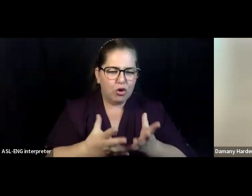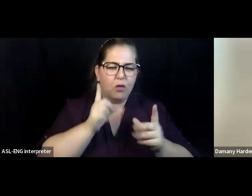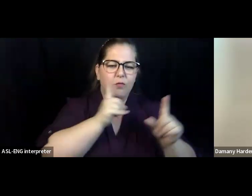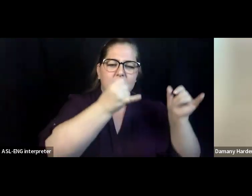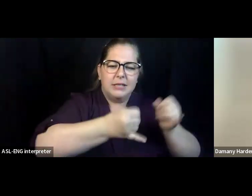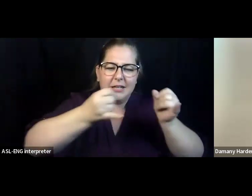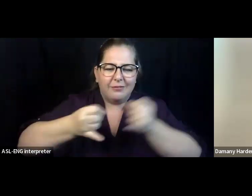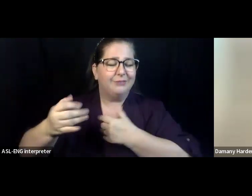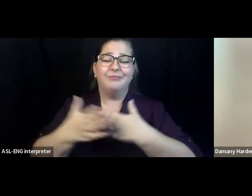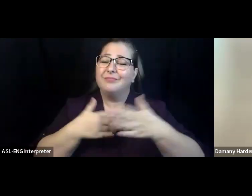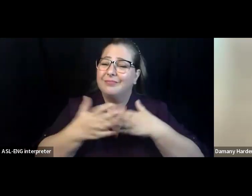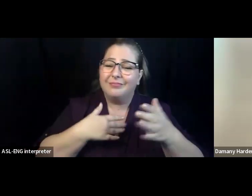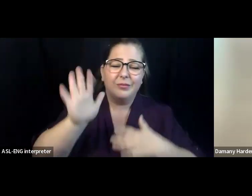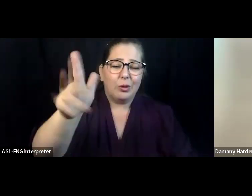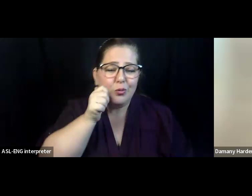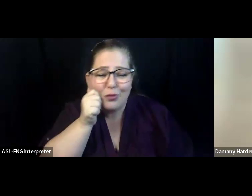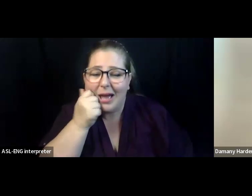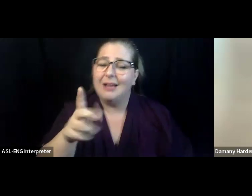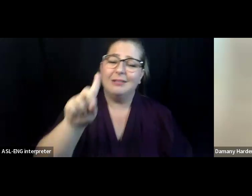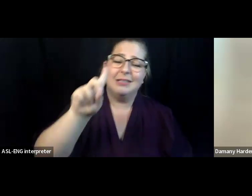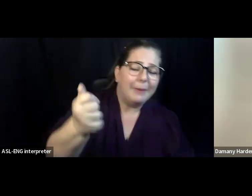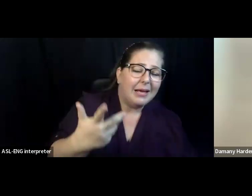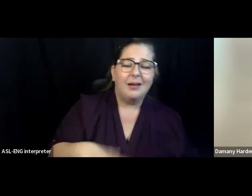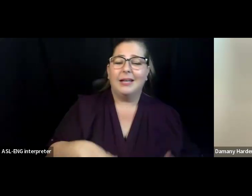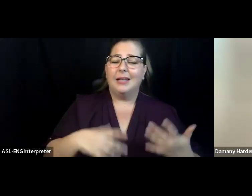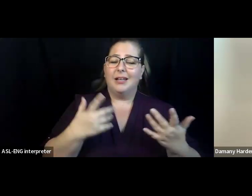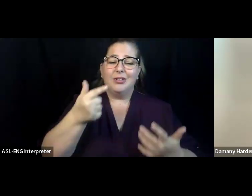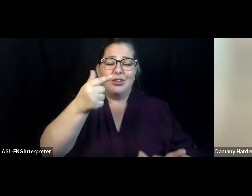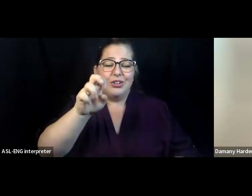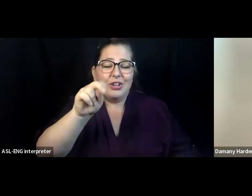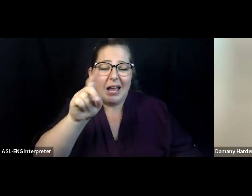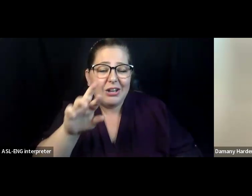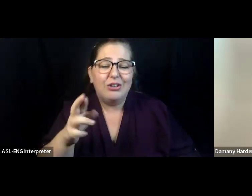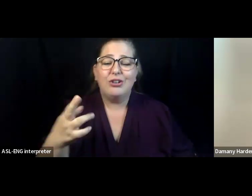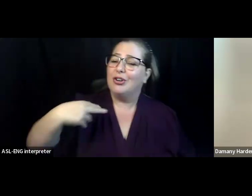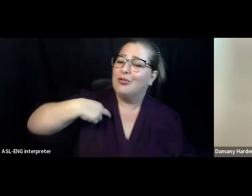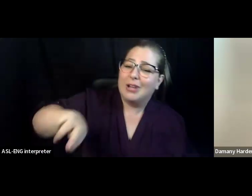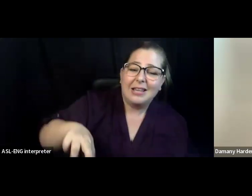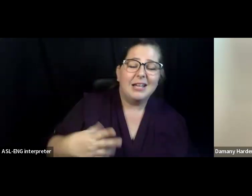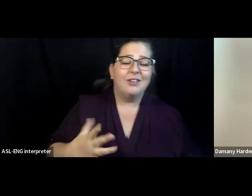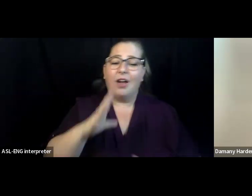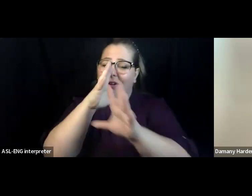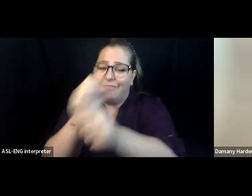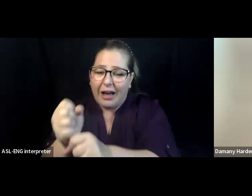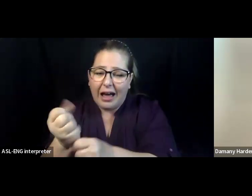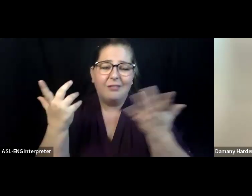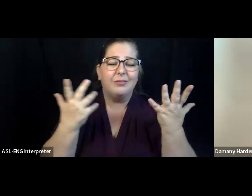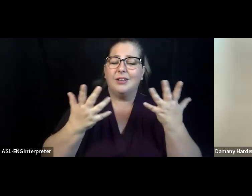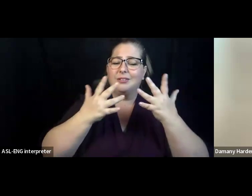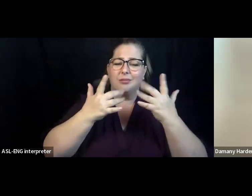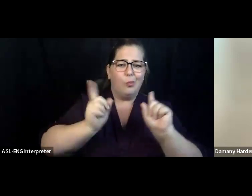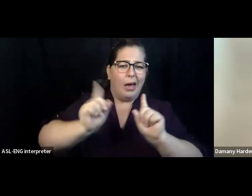origin, creed, personal history, education, economic context, or social status,